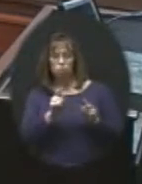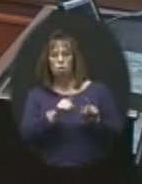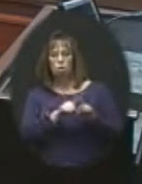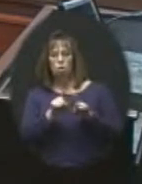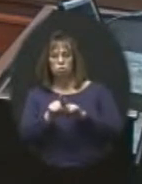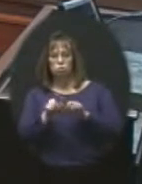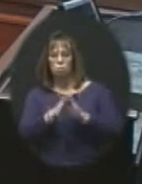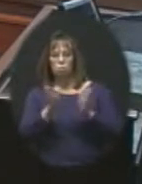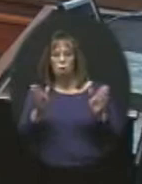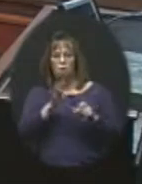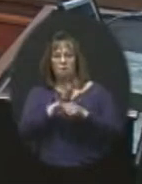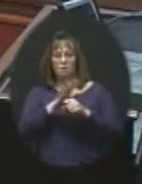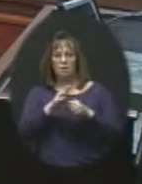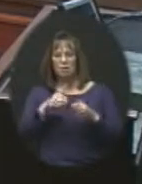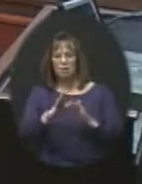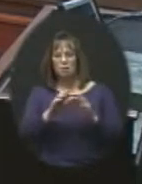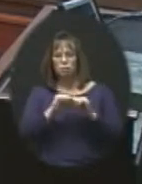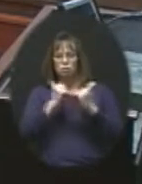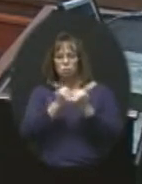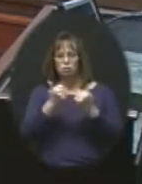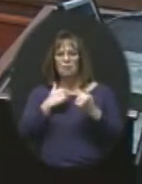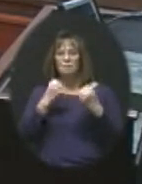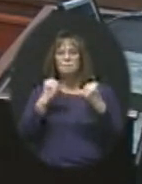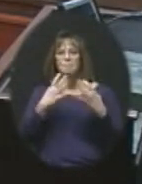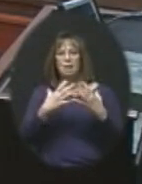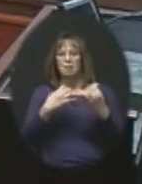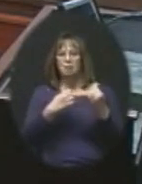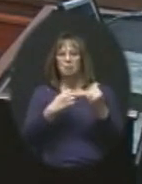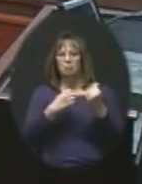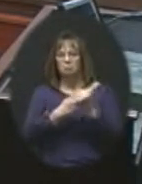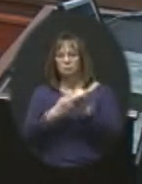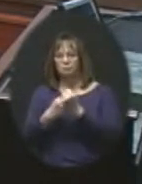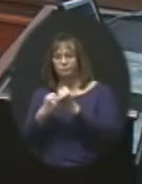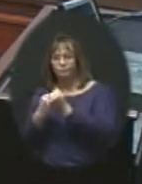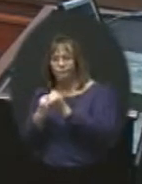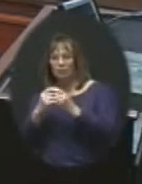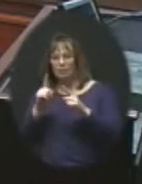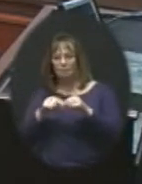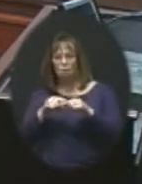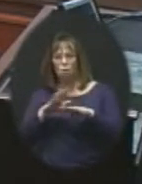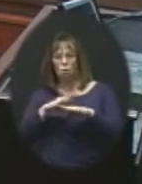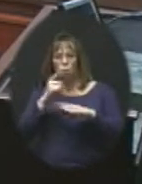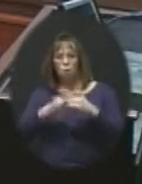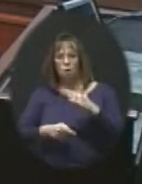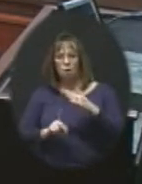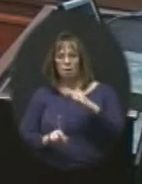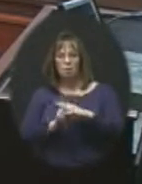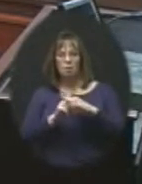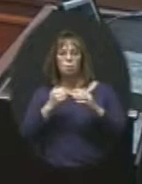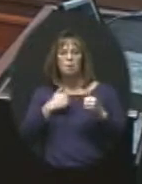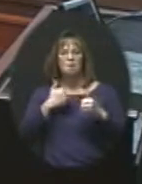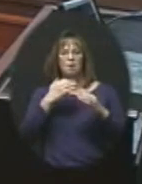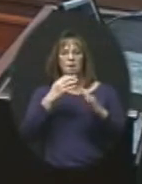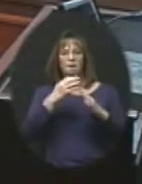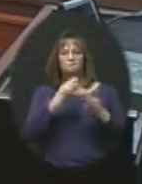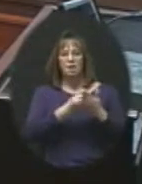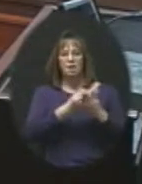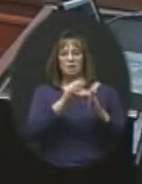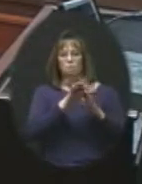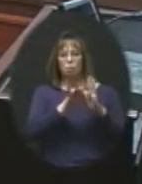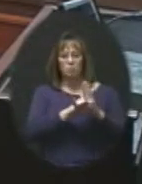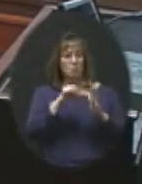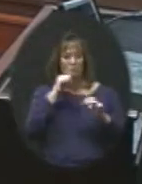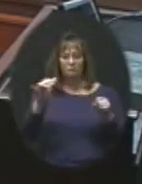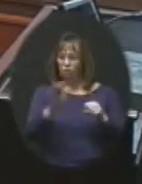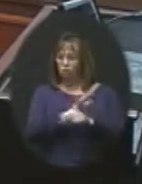enough that it allows the association to have multiple positions depending on what comes up. We currently have a funding formula. It is not fully